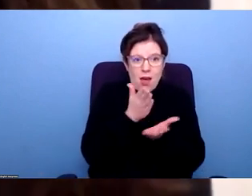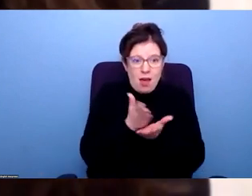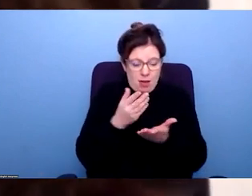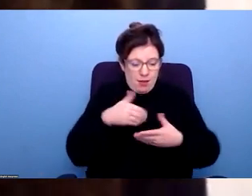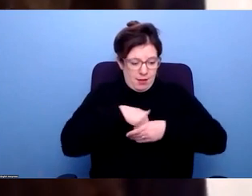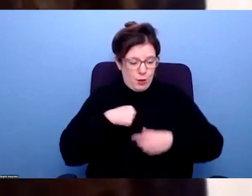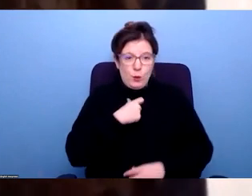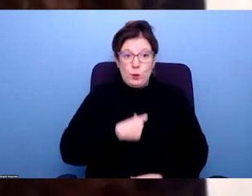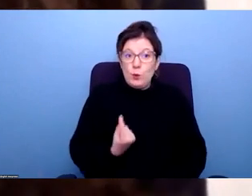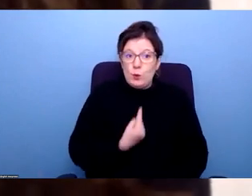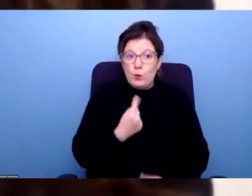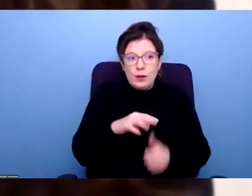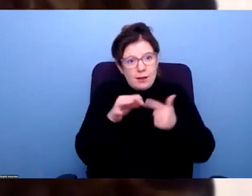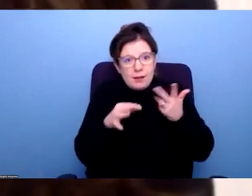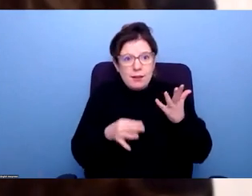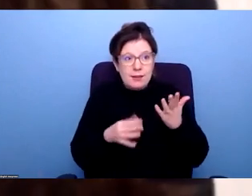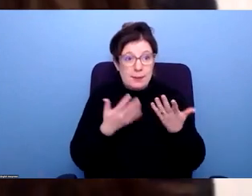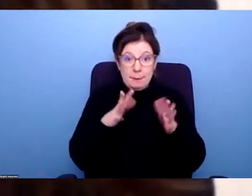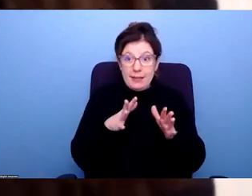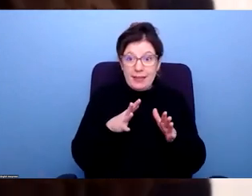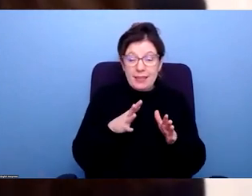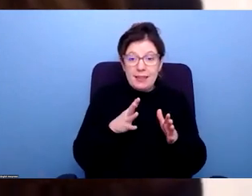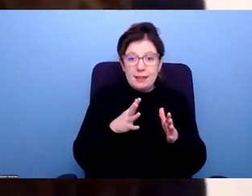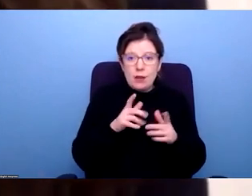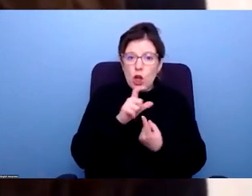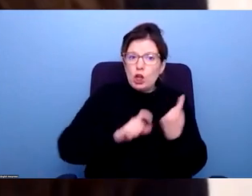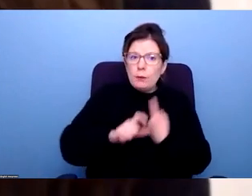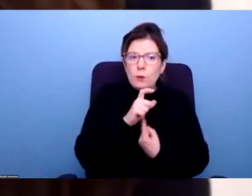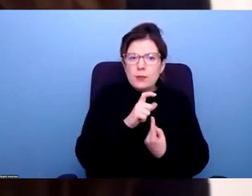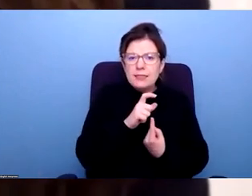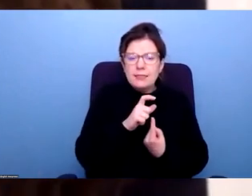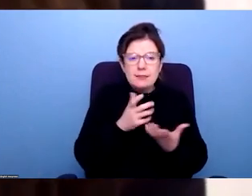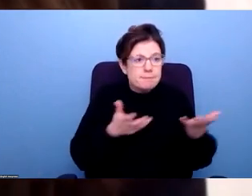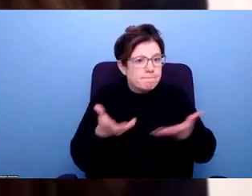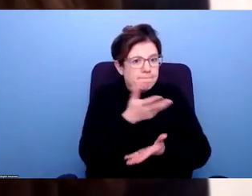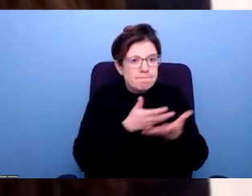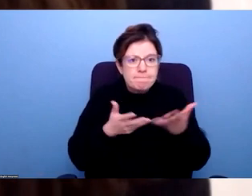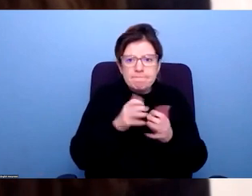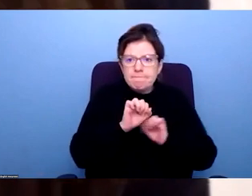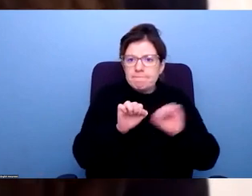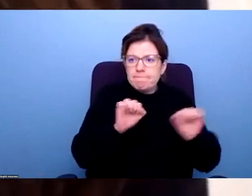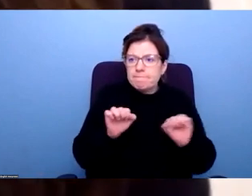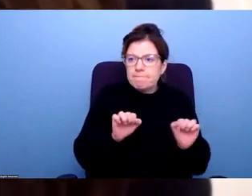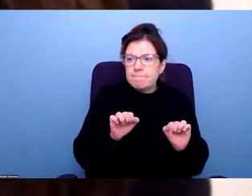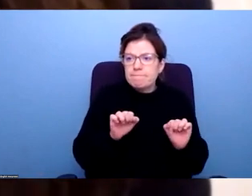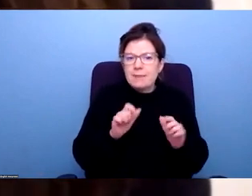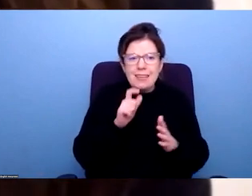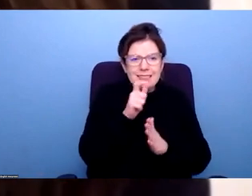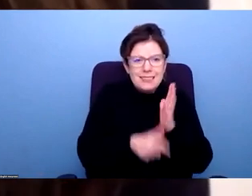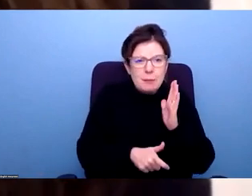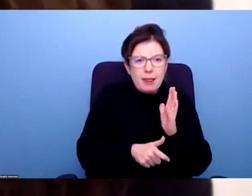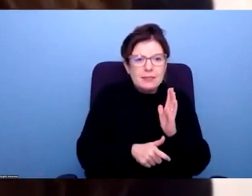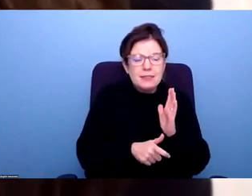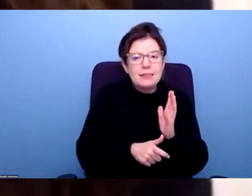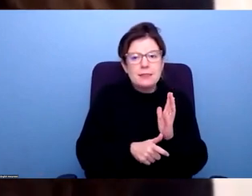conversation as well. And I know that, you know, across different communities, you know, talking about disability, you know, talking about disability as